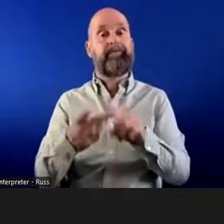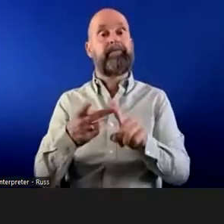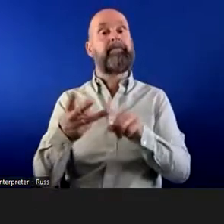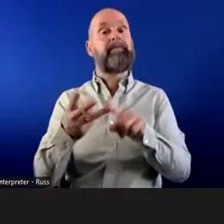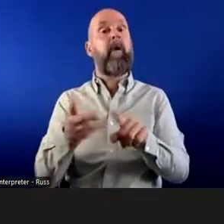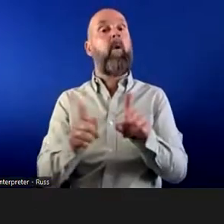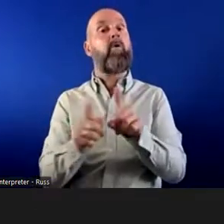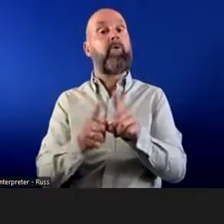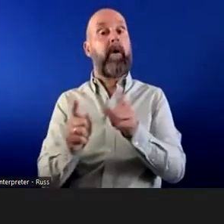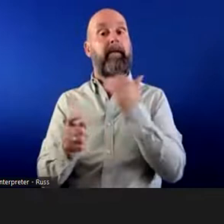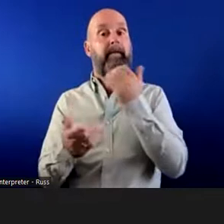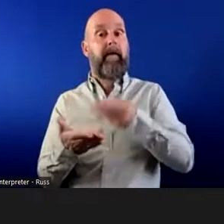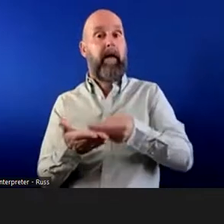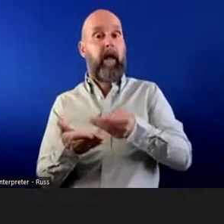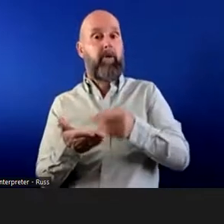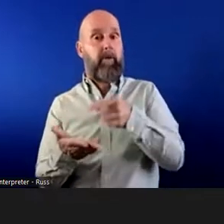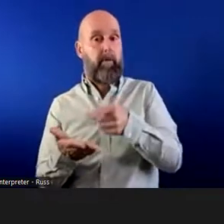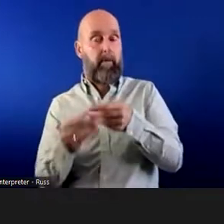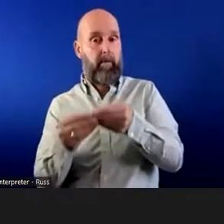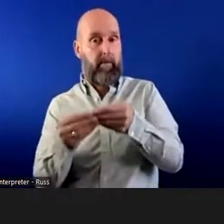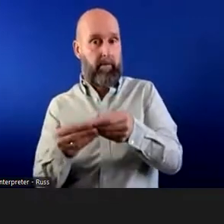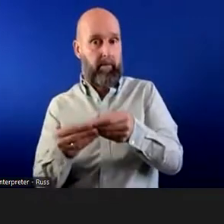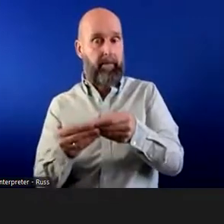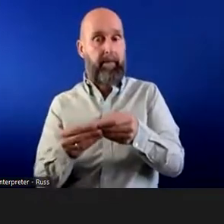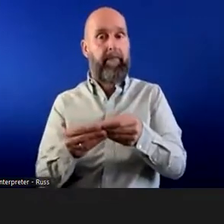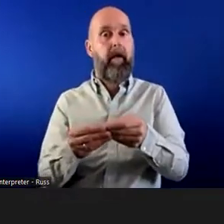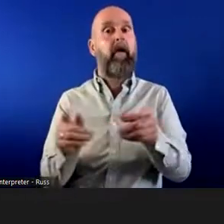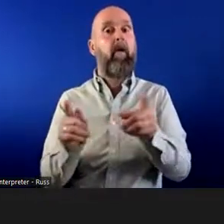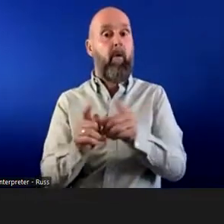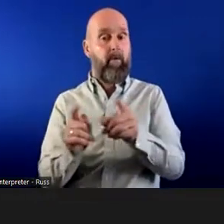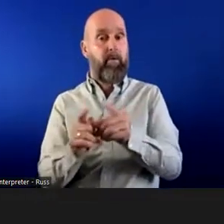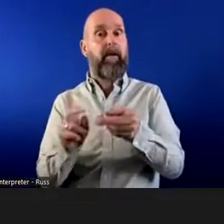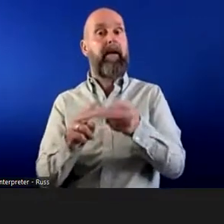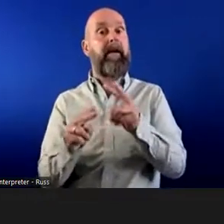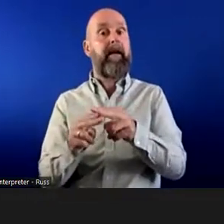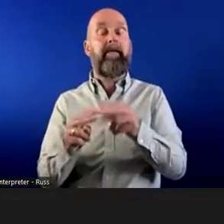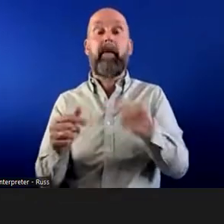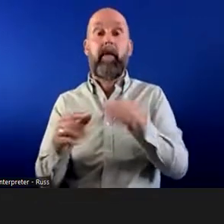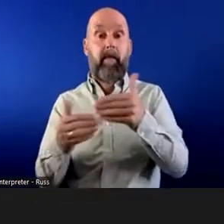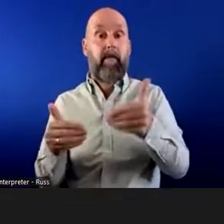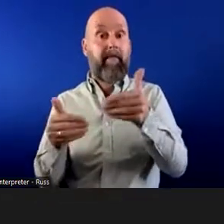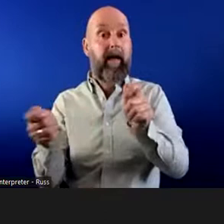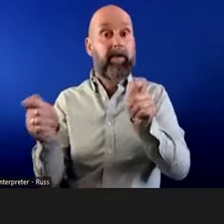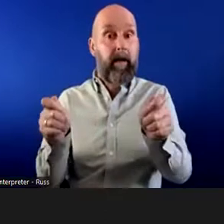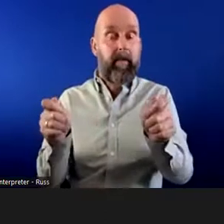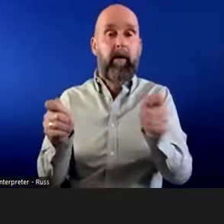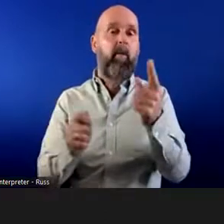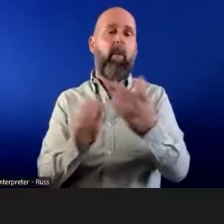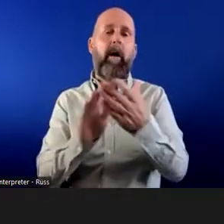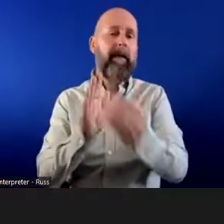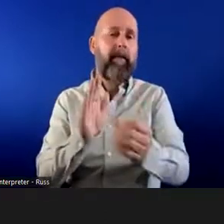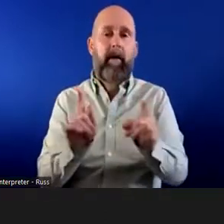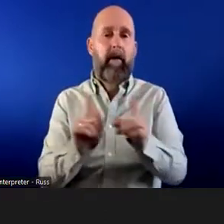financially viable, and the extent of any disruption caused by taking that step. For example, disruption